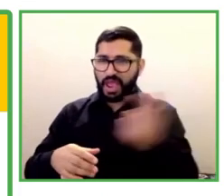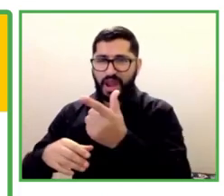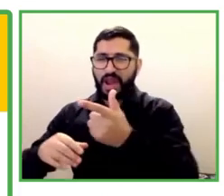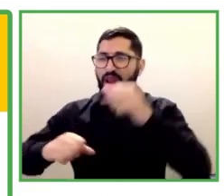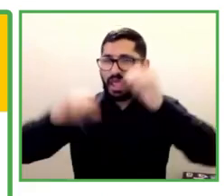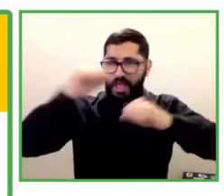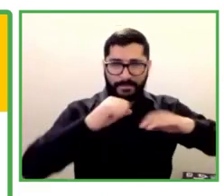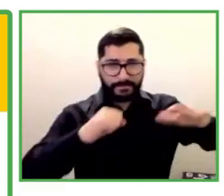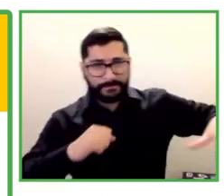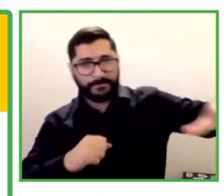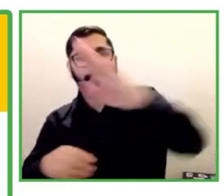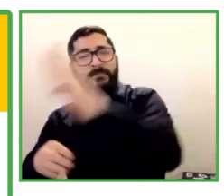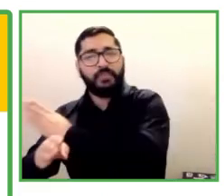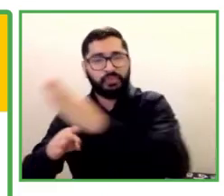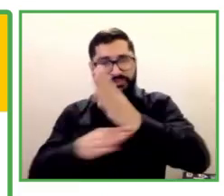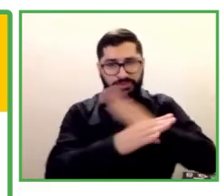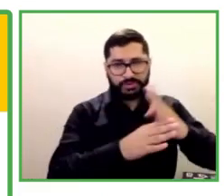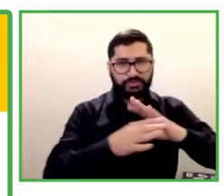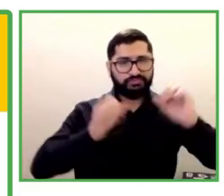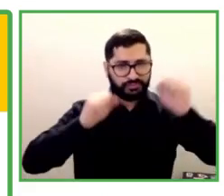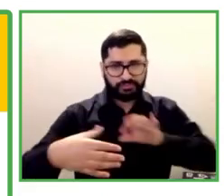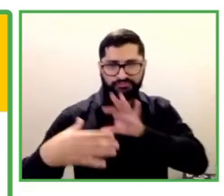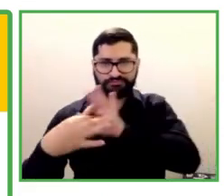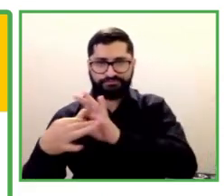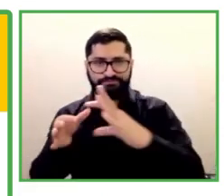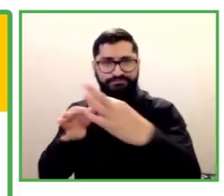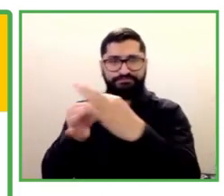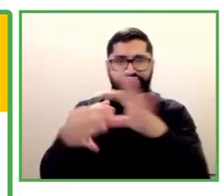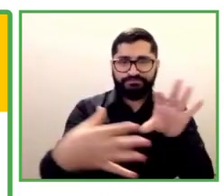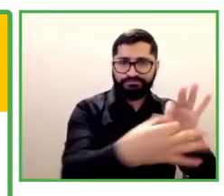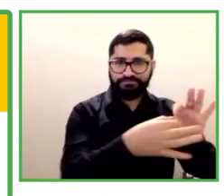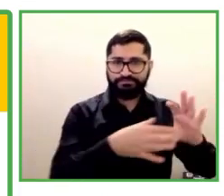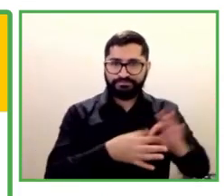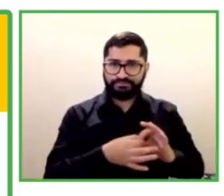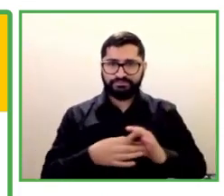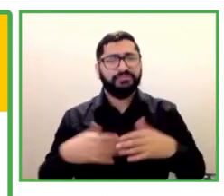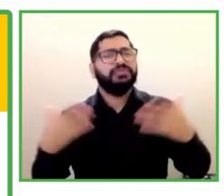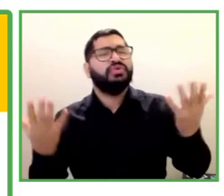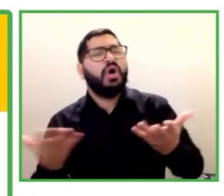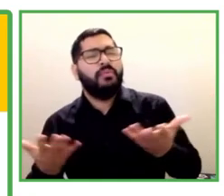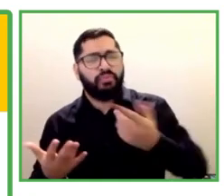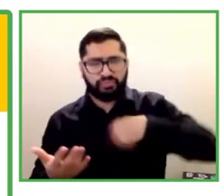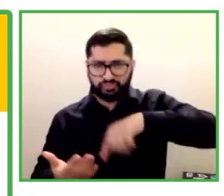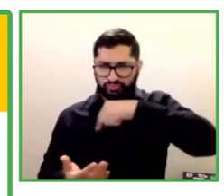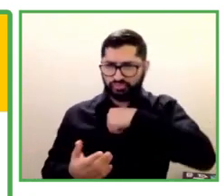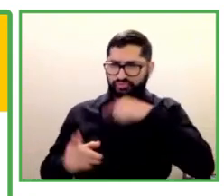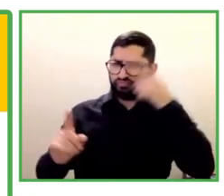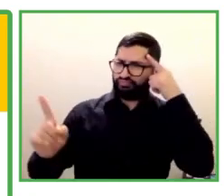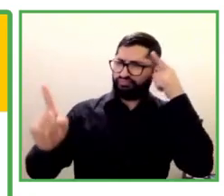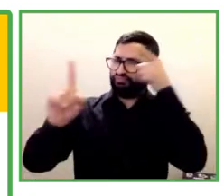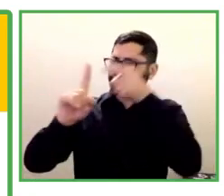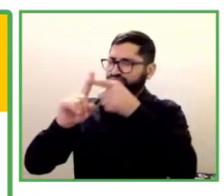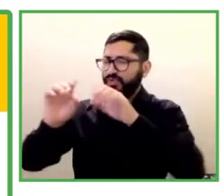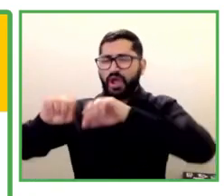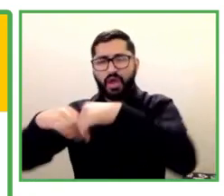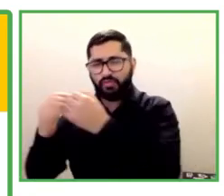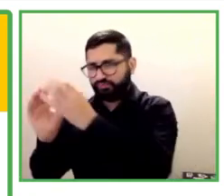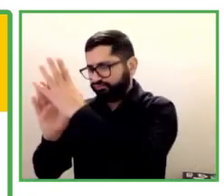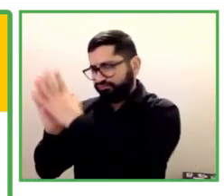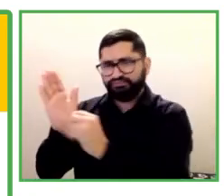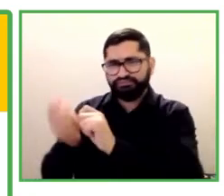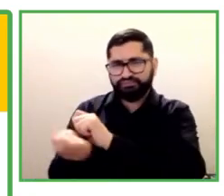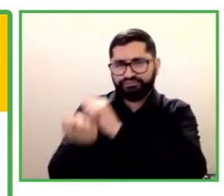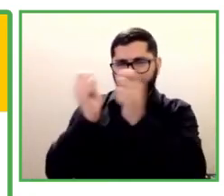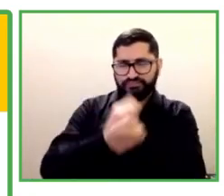So what is our model? We train online, we mentor, we guide, we help you to measure